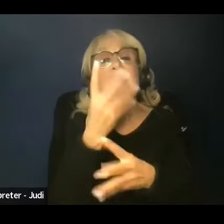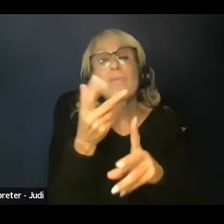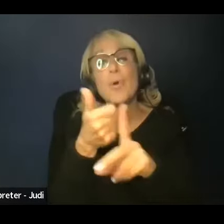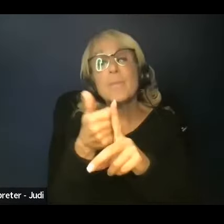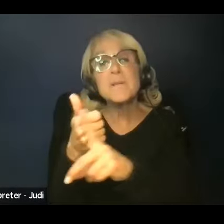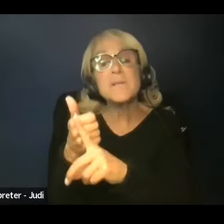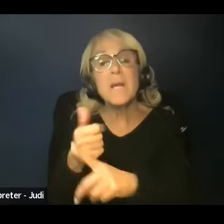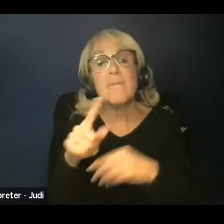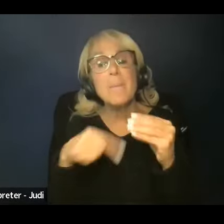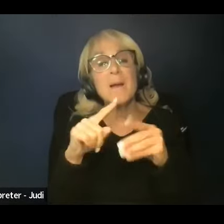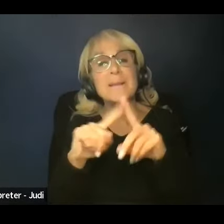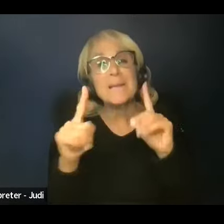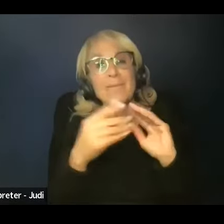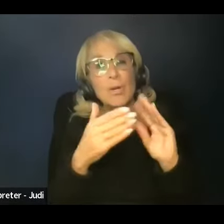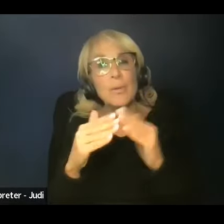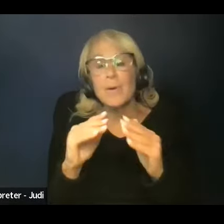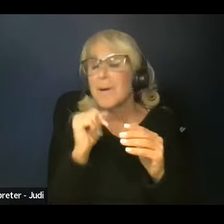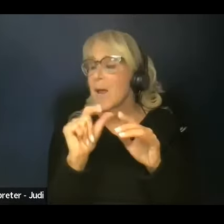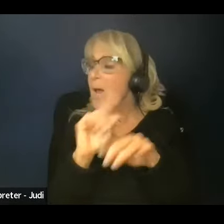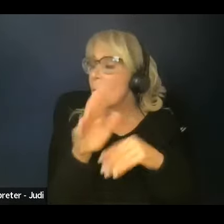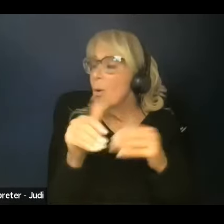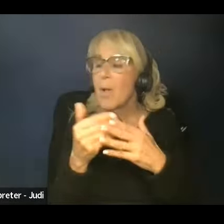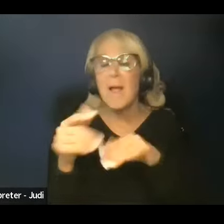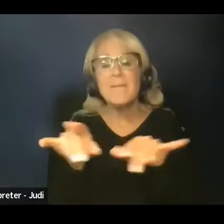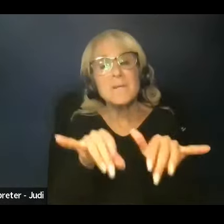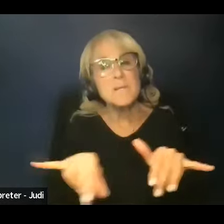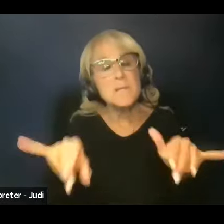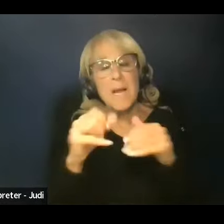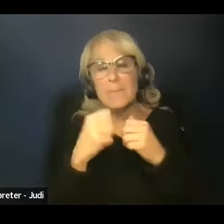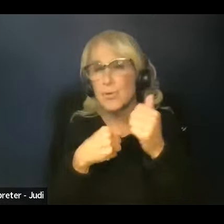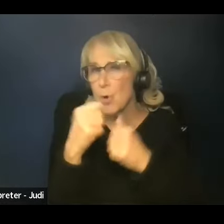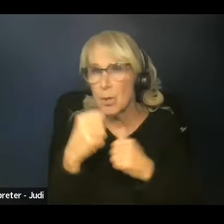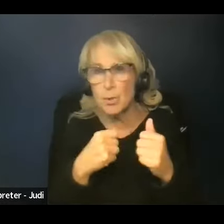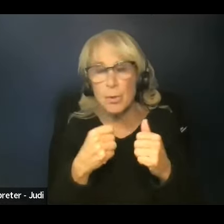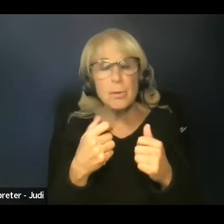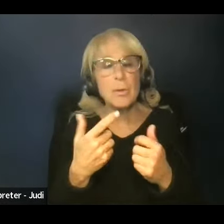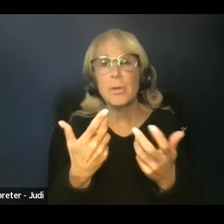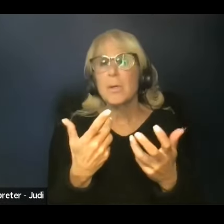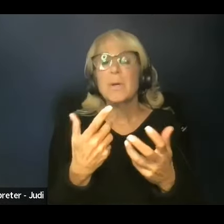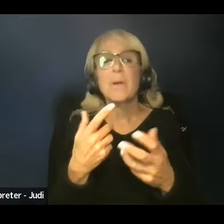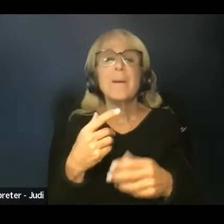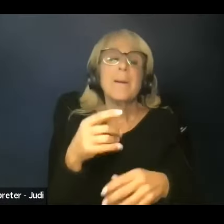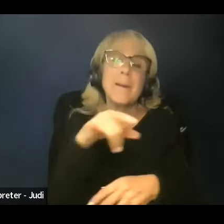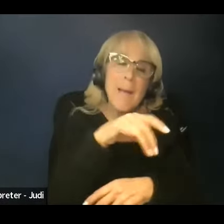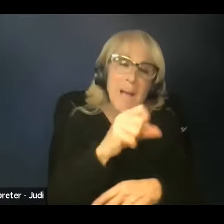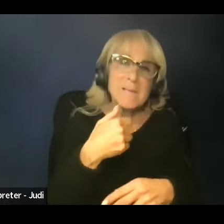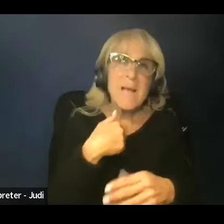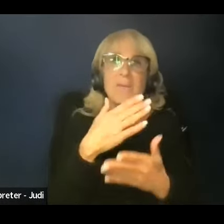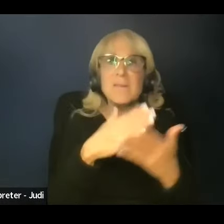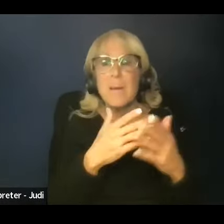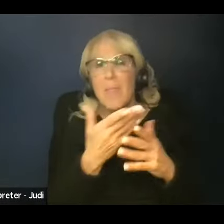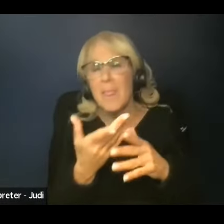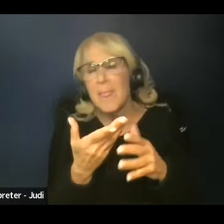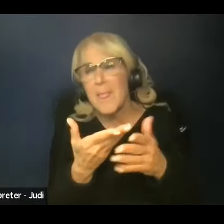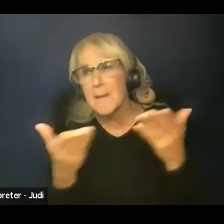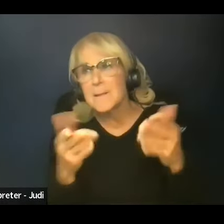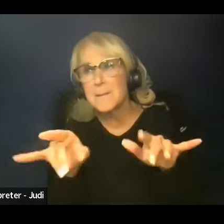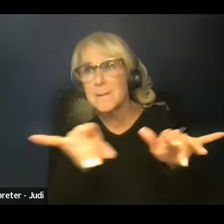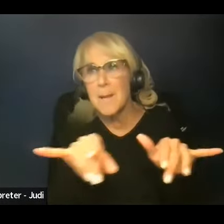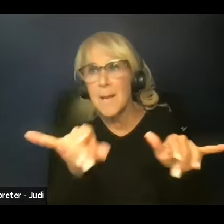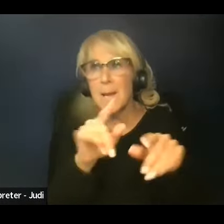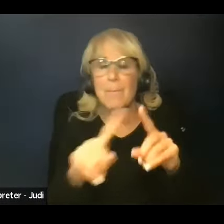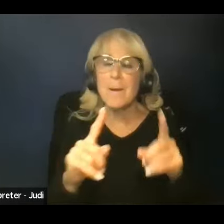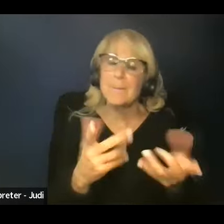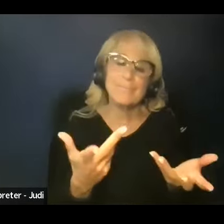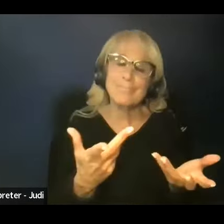communities. Not everybody has the same structure. Not everybody, but sure. There are some things that mirror within communities, but they're not going to be the